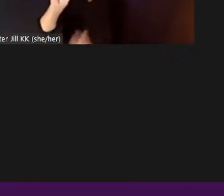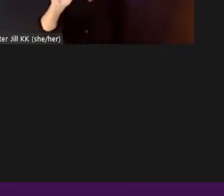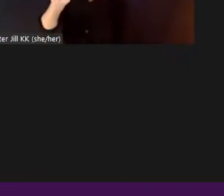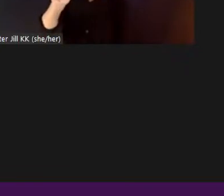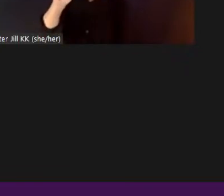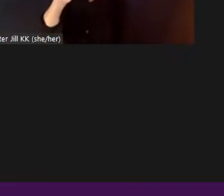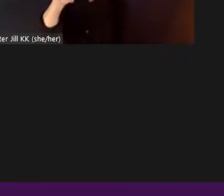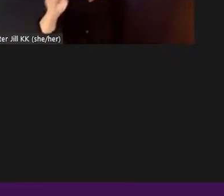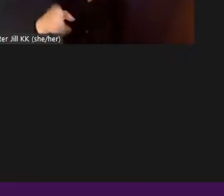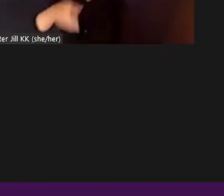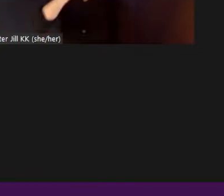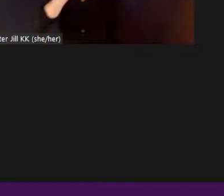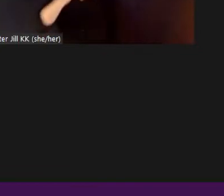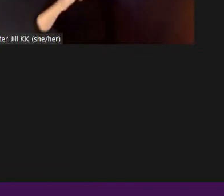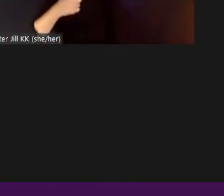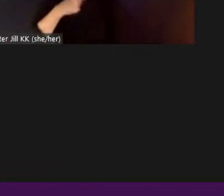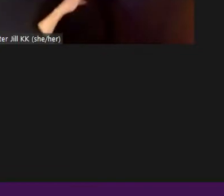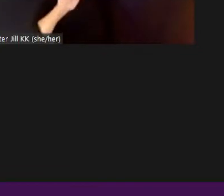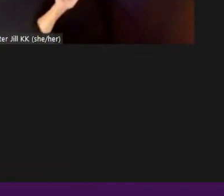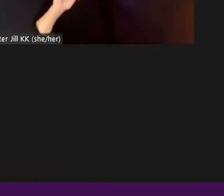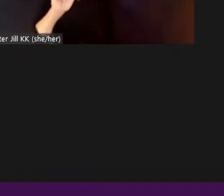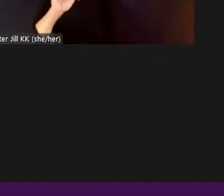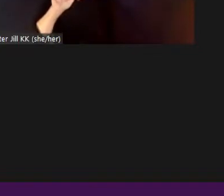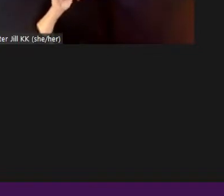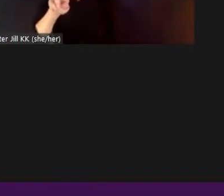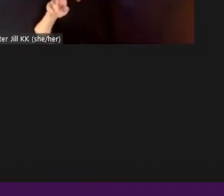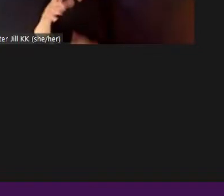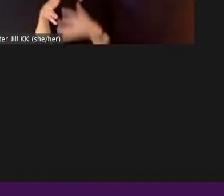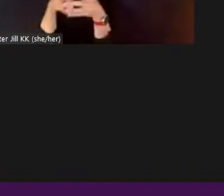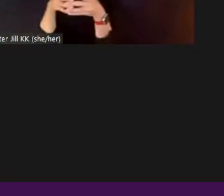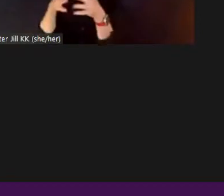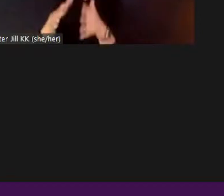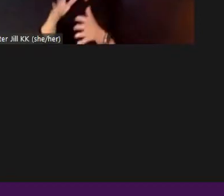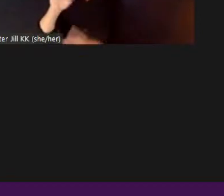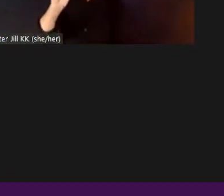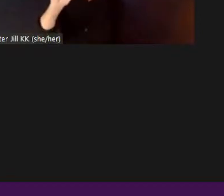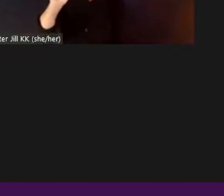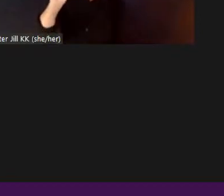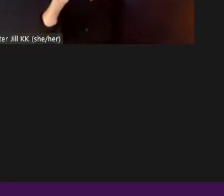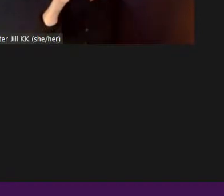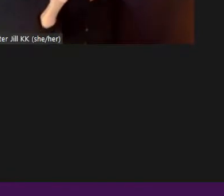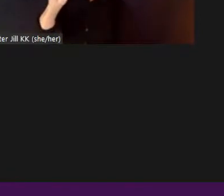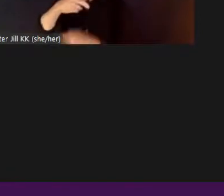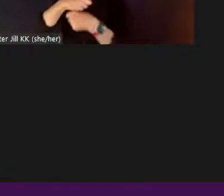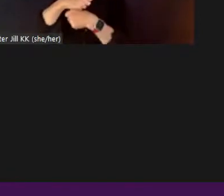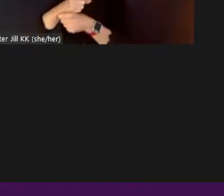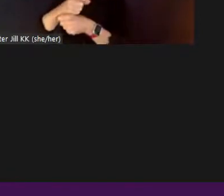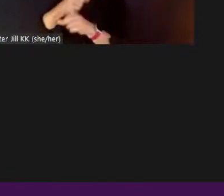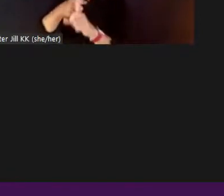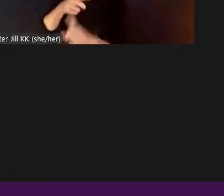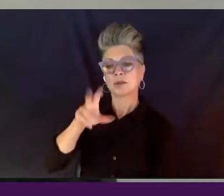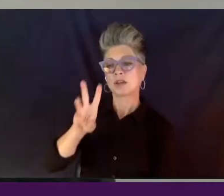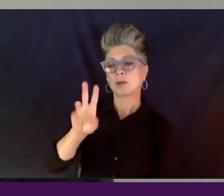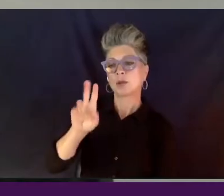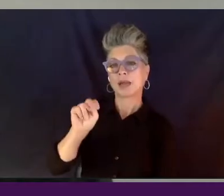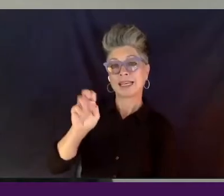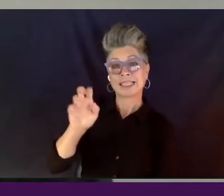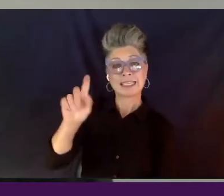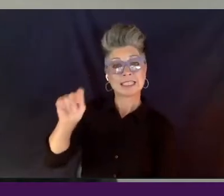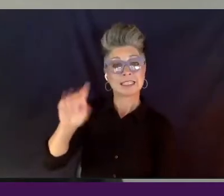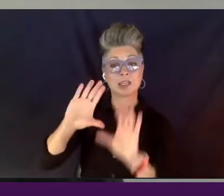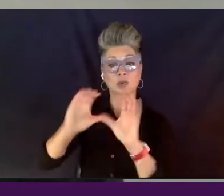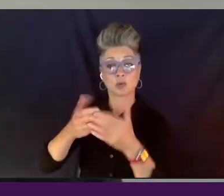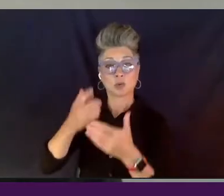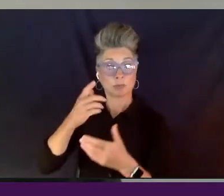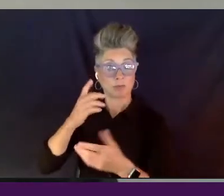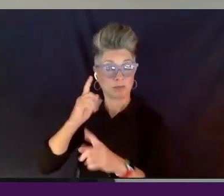Hi, all. I'm Michael Cantor of American Masters, which is produced out of the WNET Group in New York for public television.